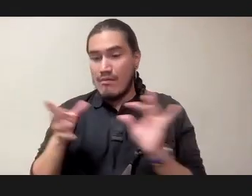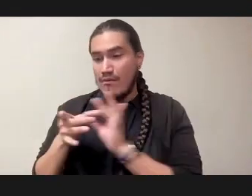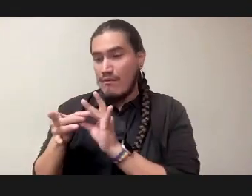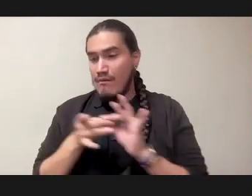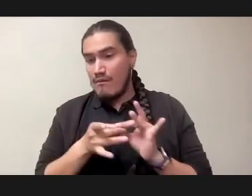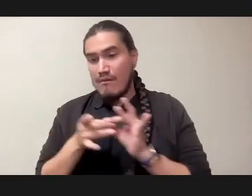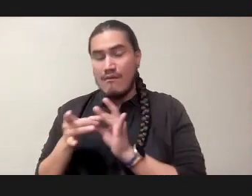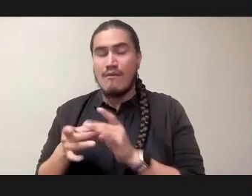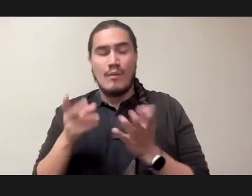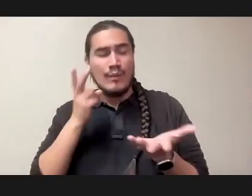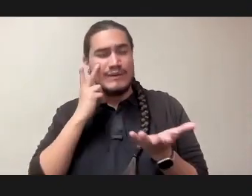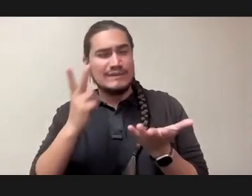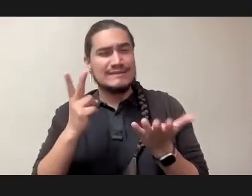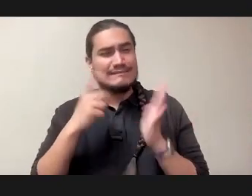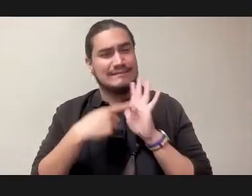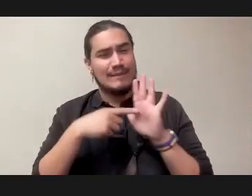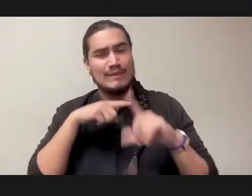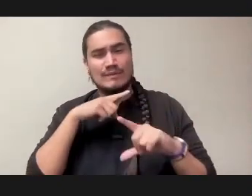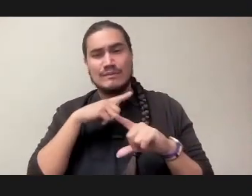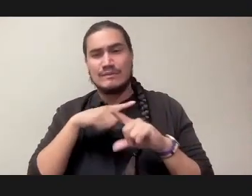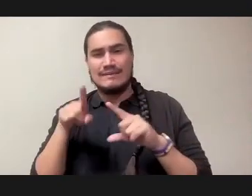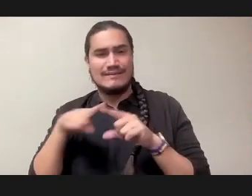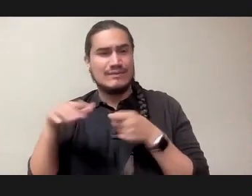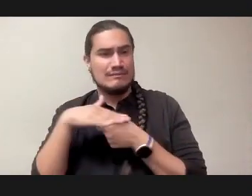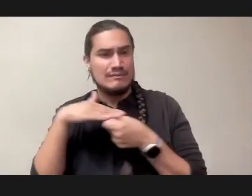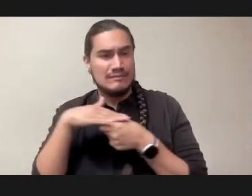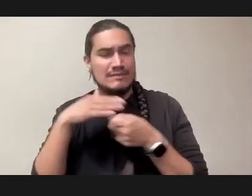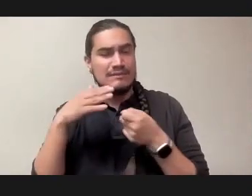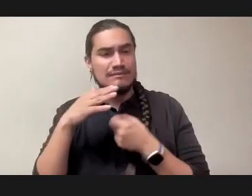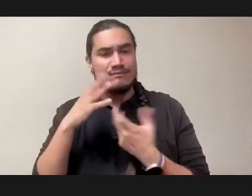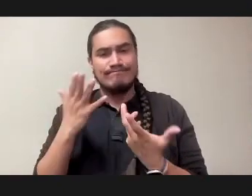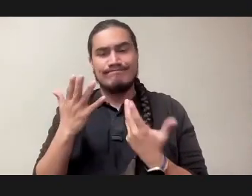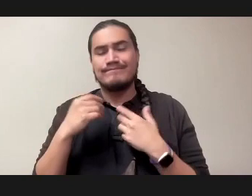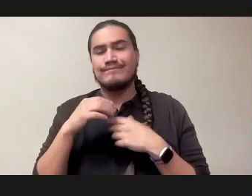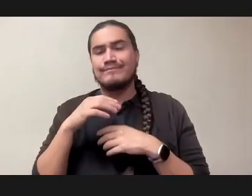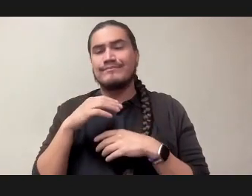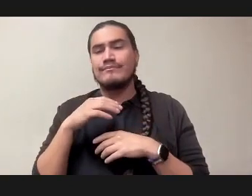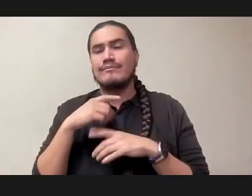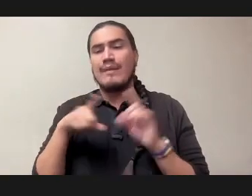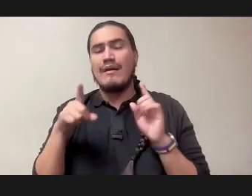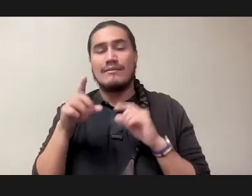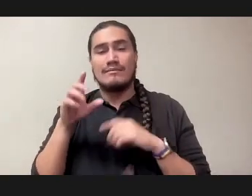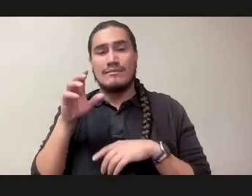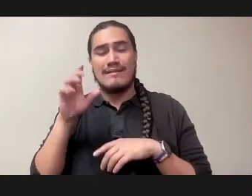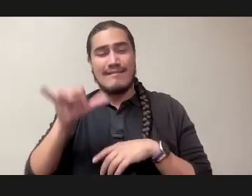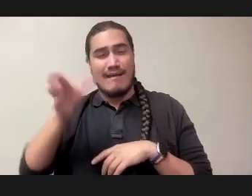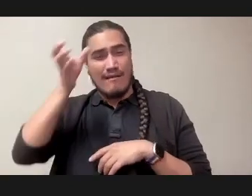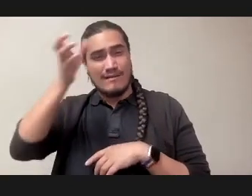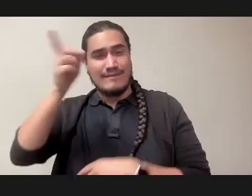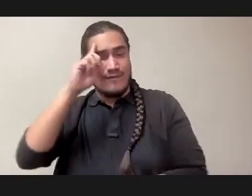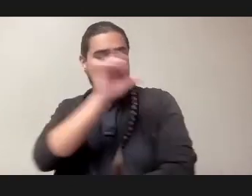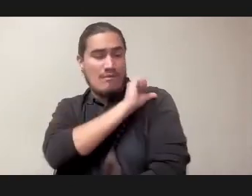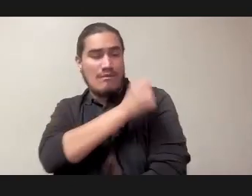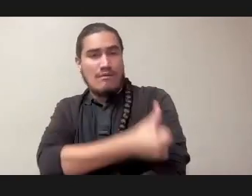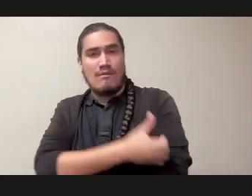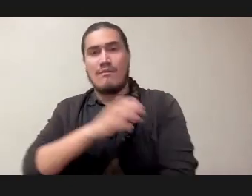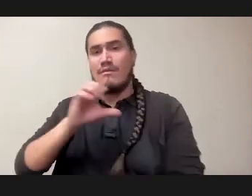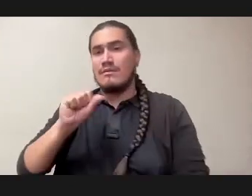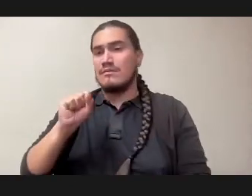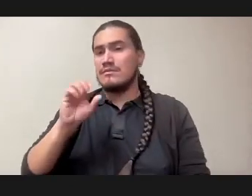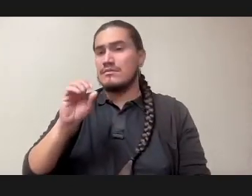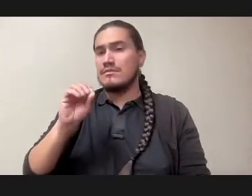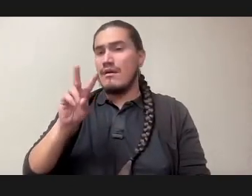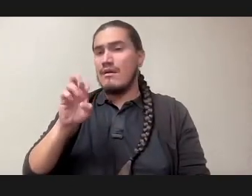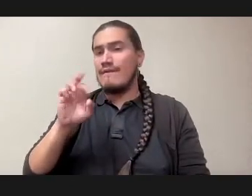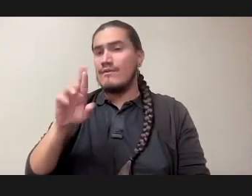space as well. But when we talk about sovereignty, which, frankly, I mean, people don't want to hear it, can be in some